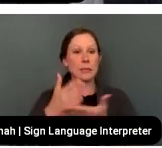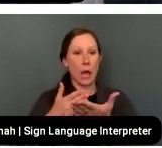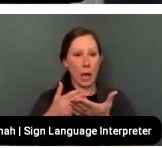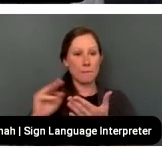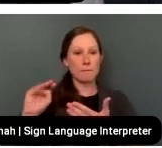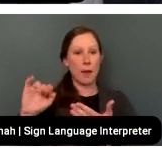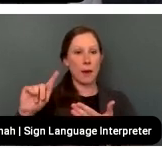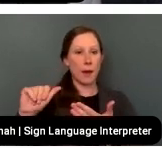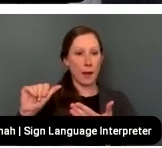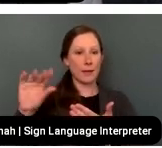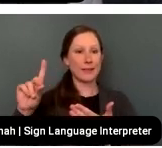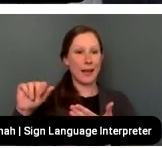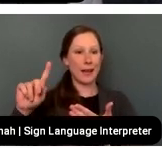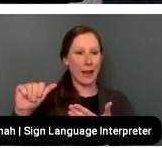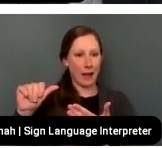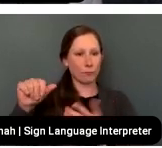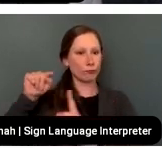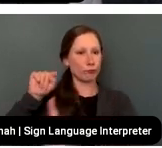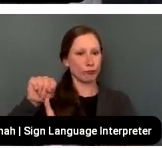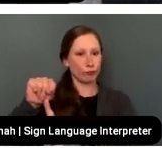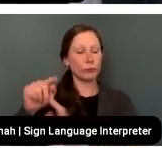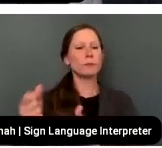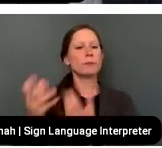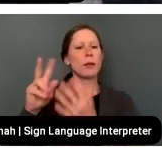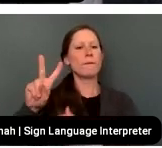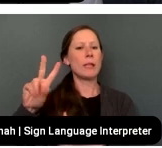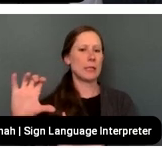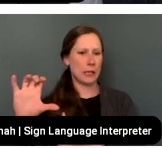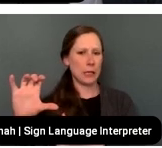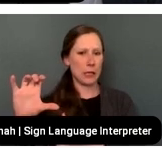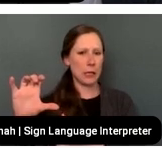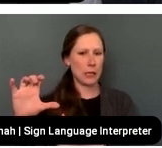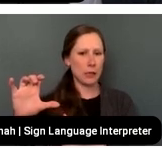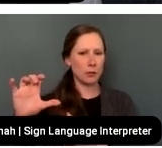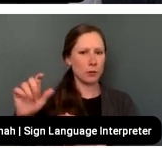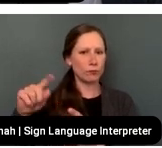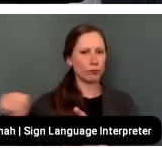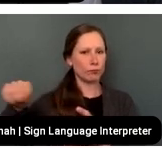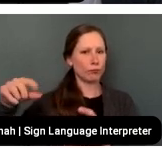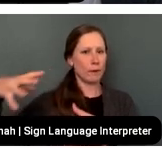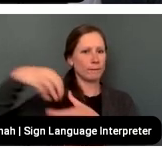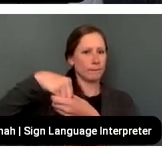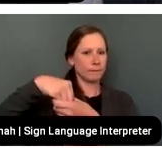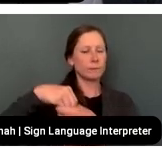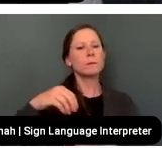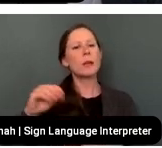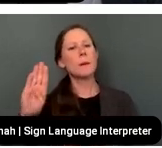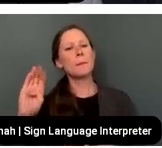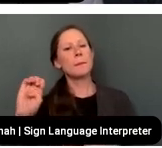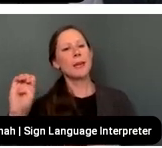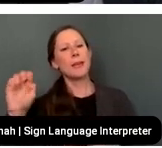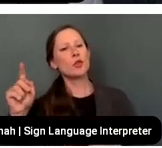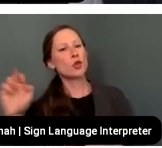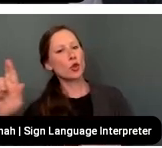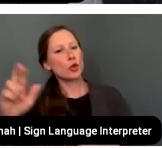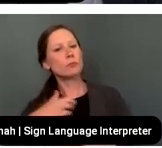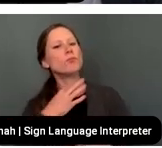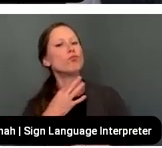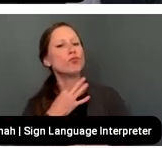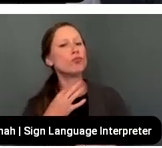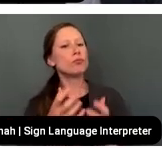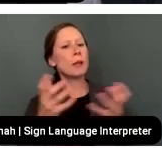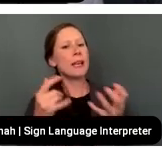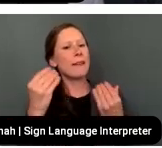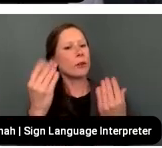these funds have. Beezer, I wondered actually if any of this information struck you as odd. Do you think that this is